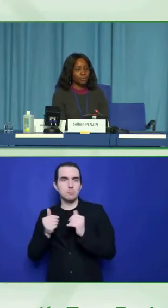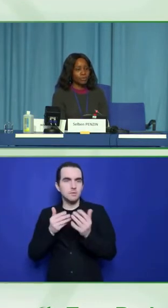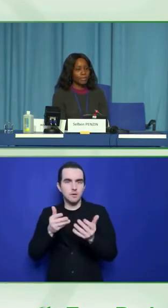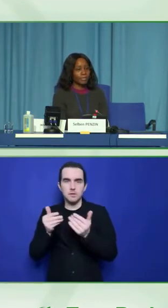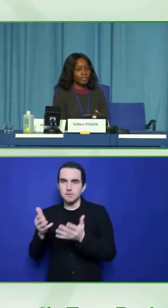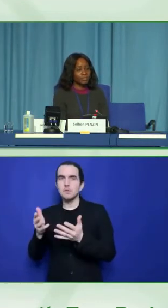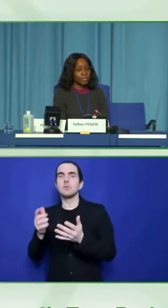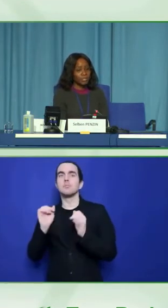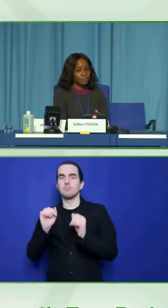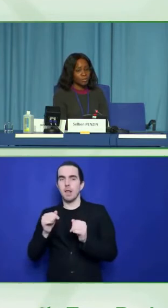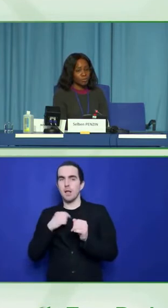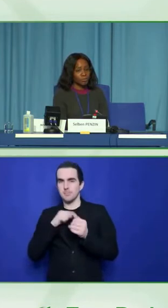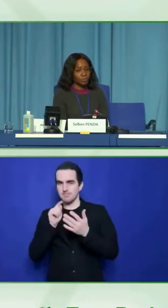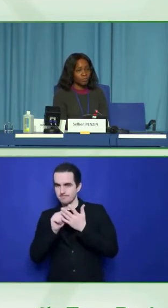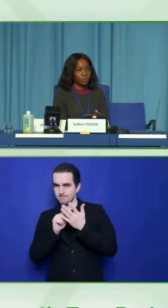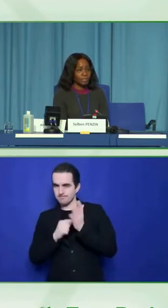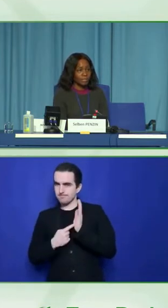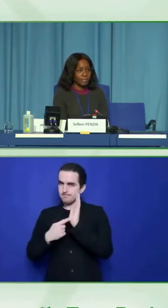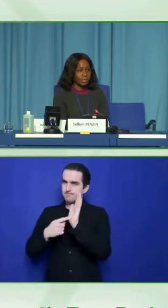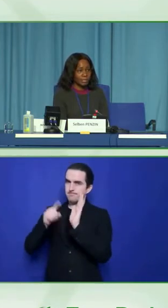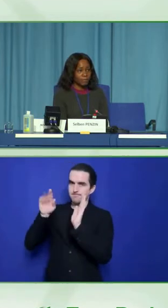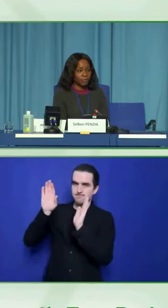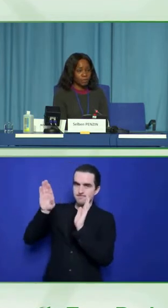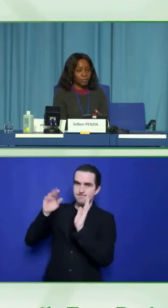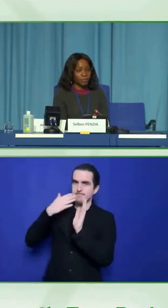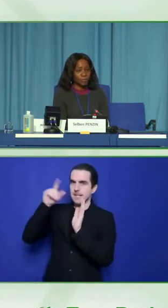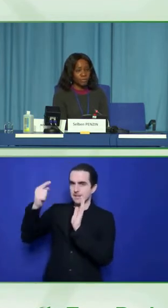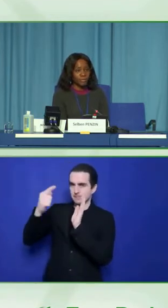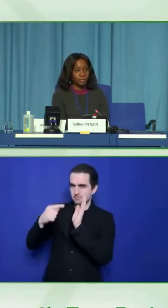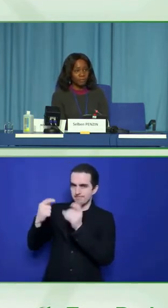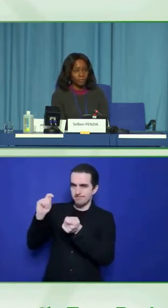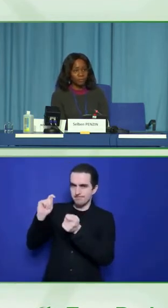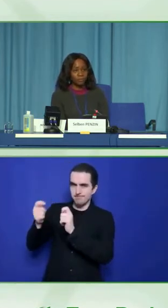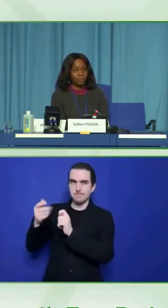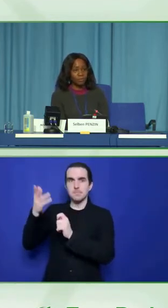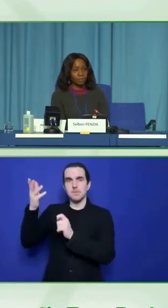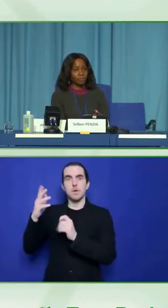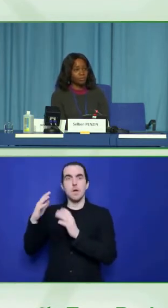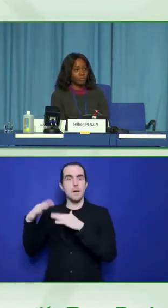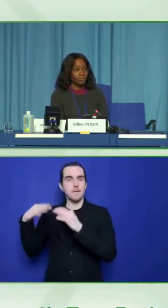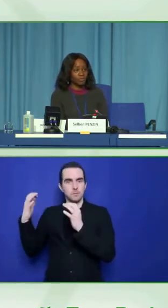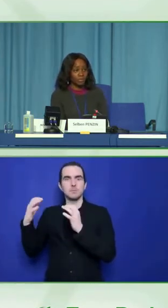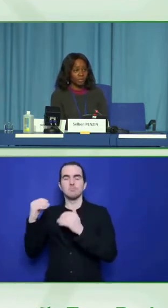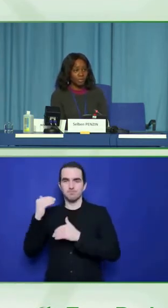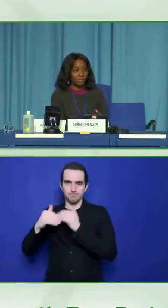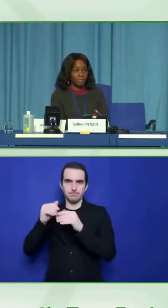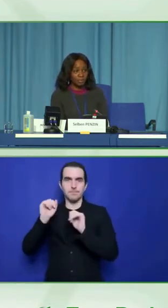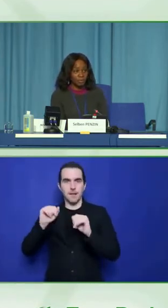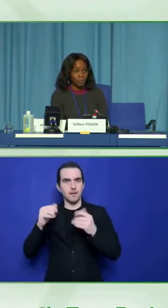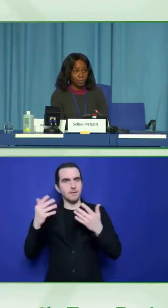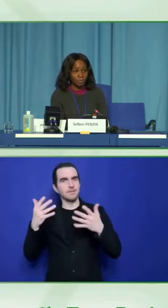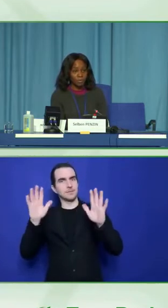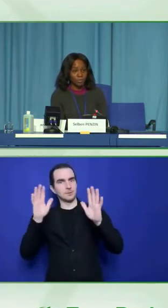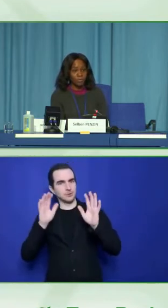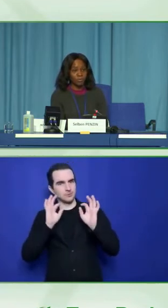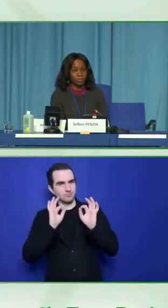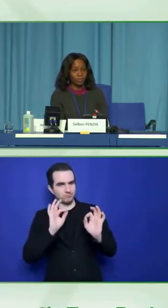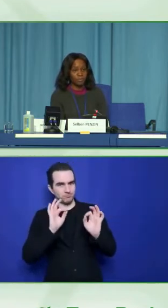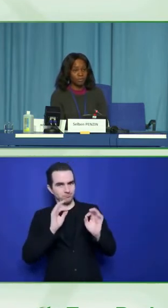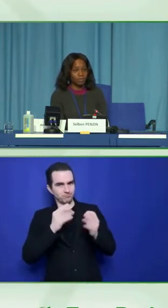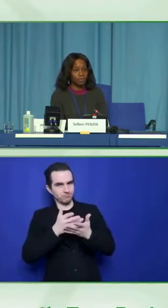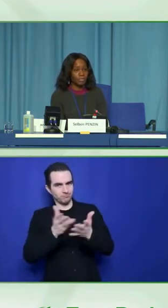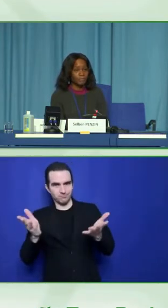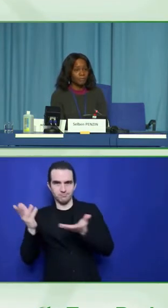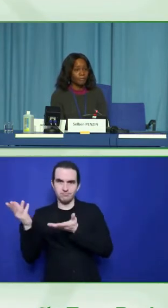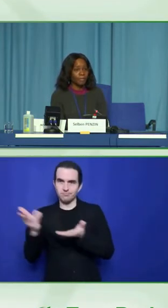So, like Andrea has mentioned before, at Sightsavers, have supported different governments to complete renovations in 16 hospitals across